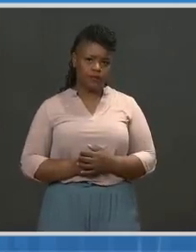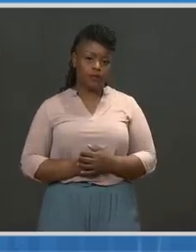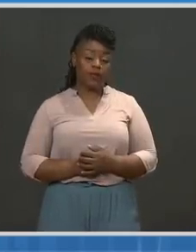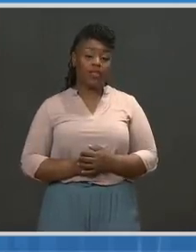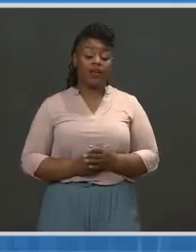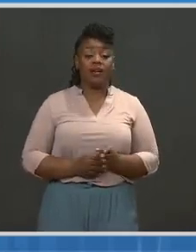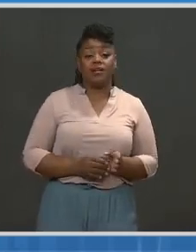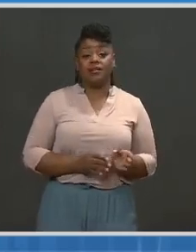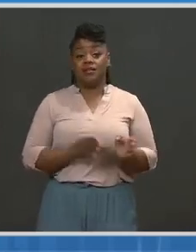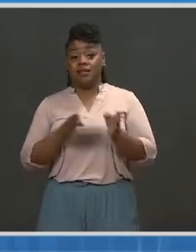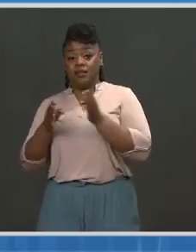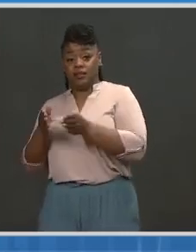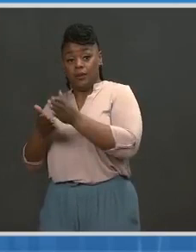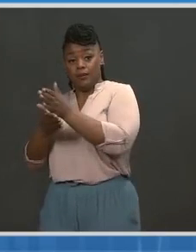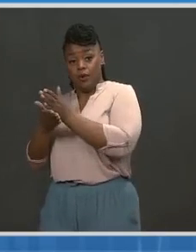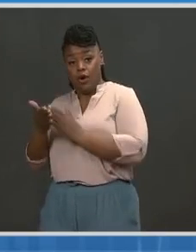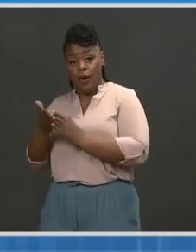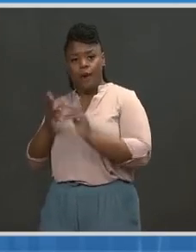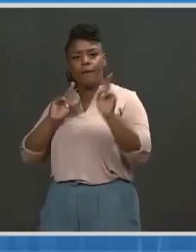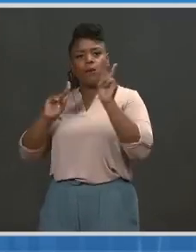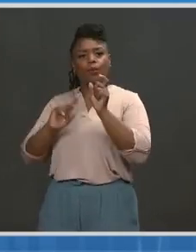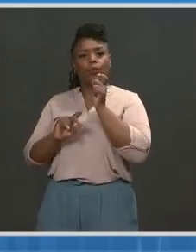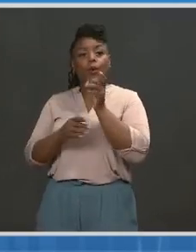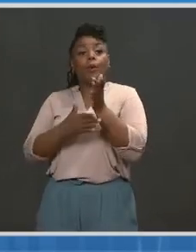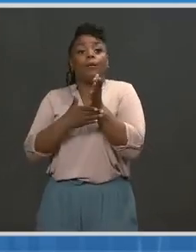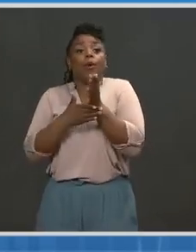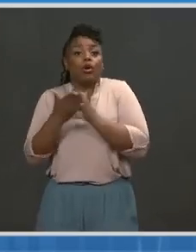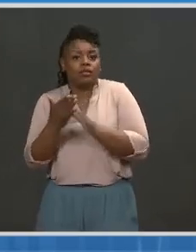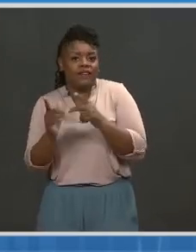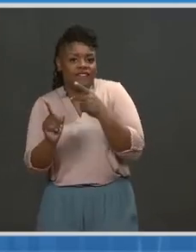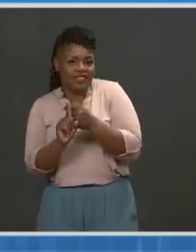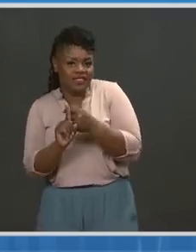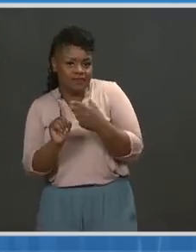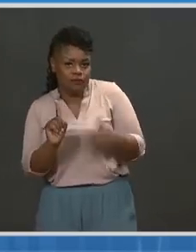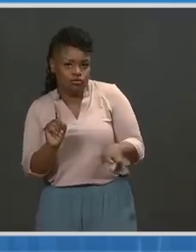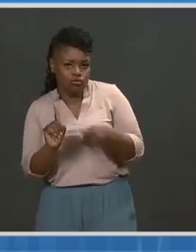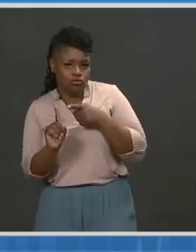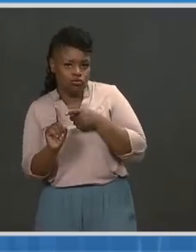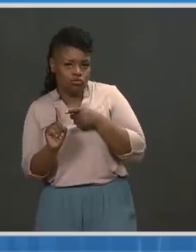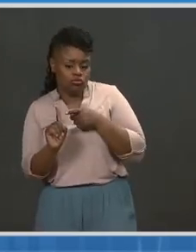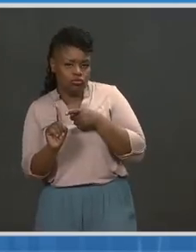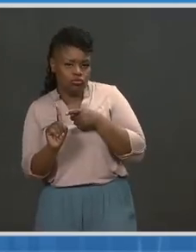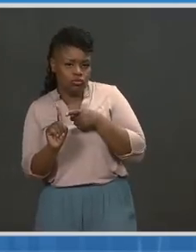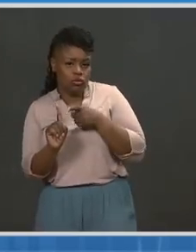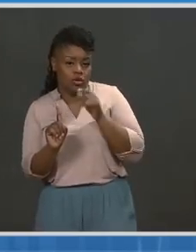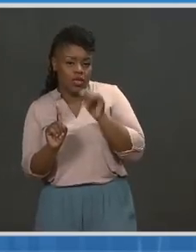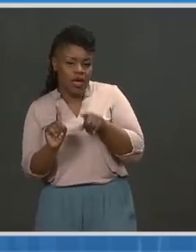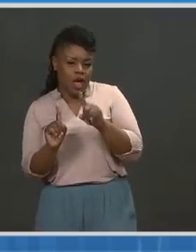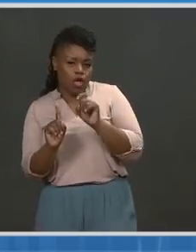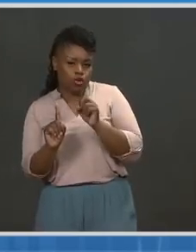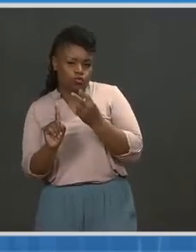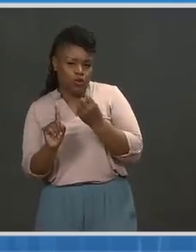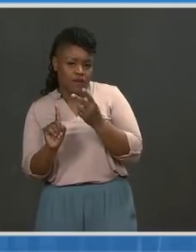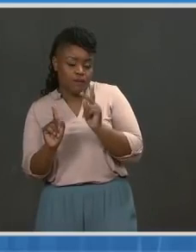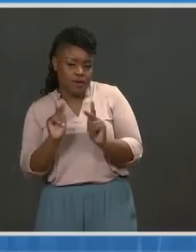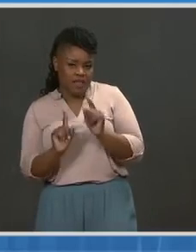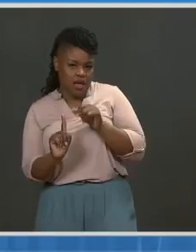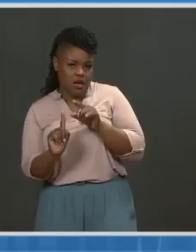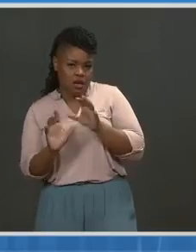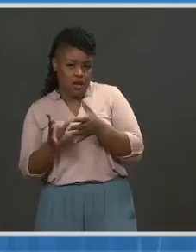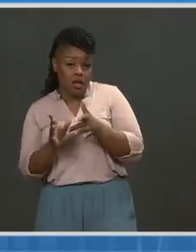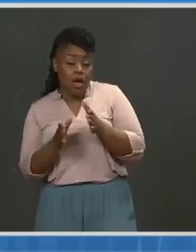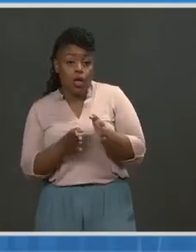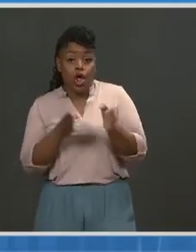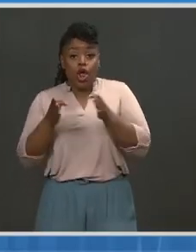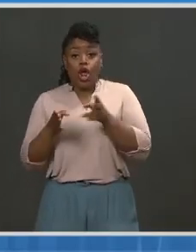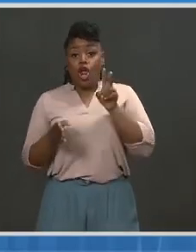then going from left to right, the next bar, are individuals who are partially vaccinated, 112 of 6